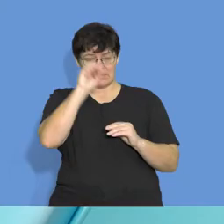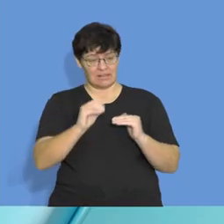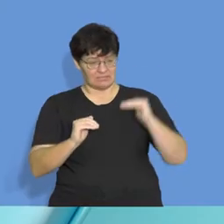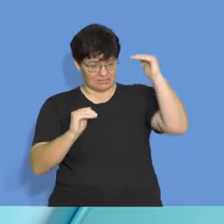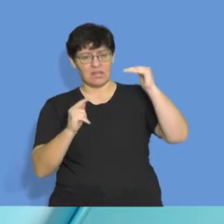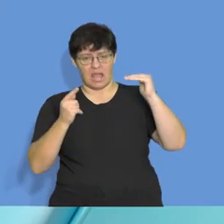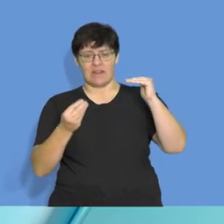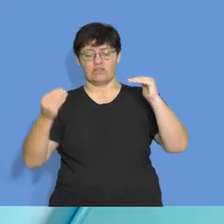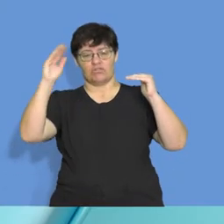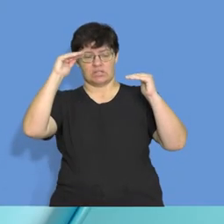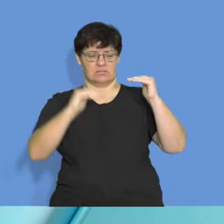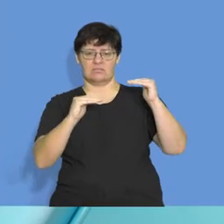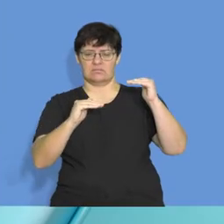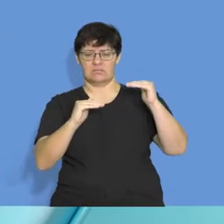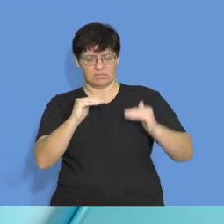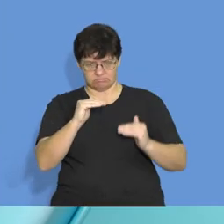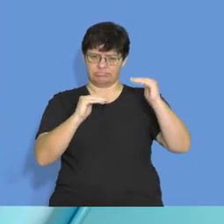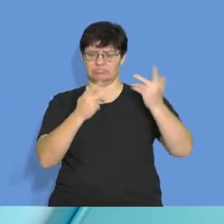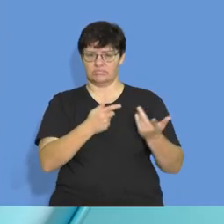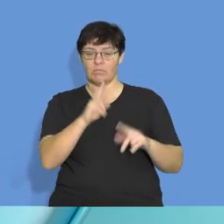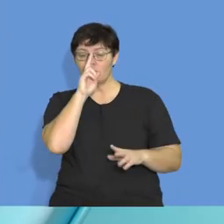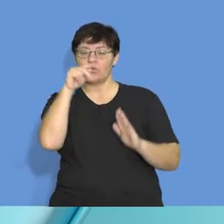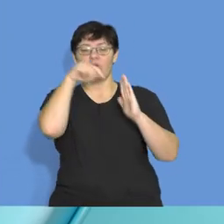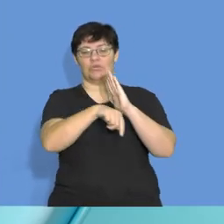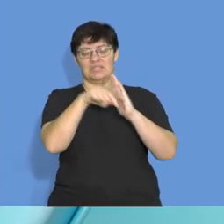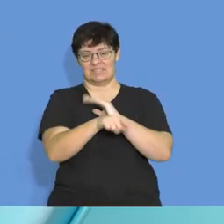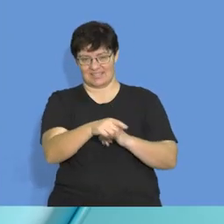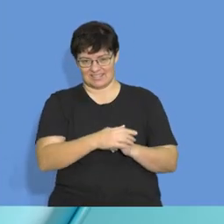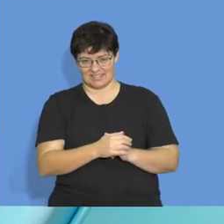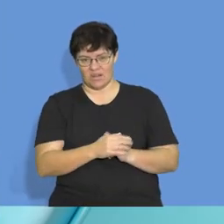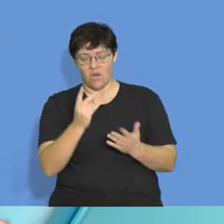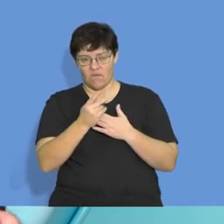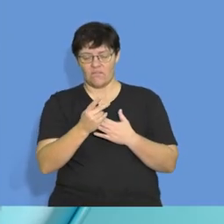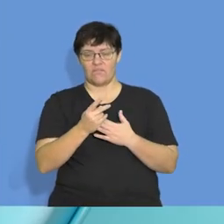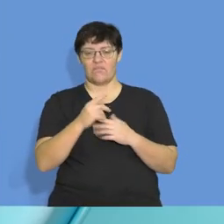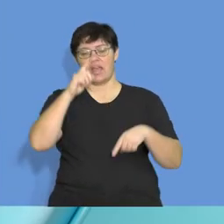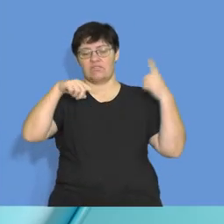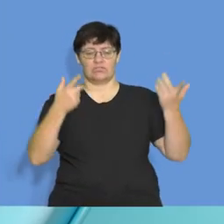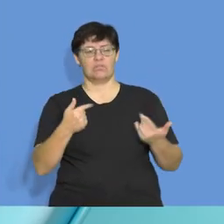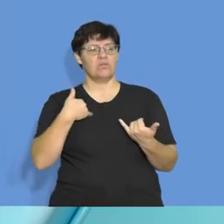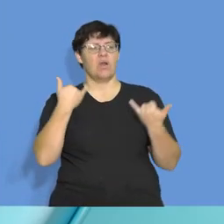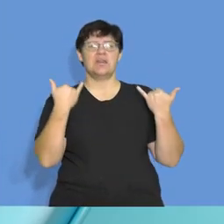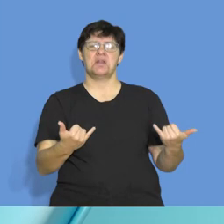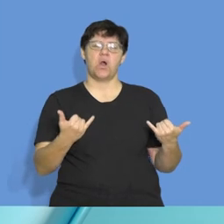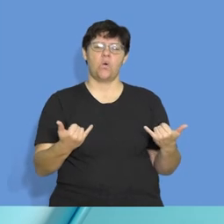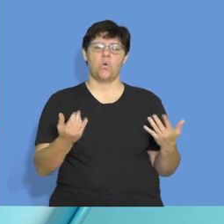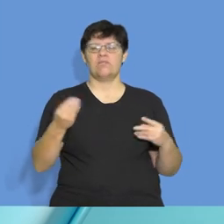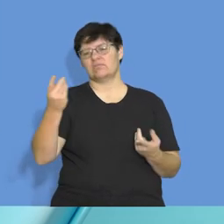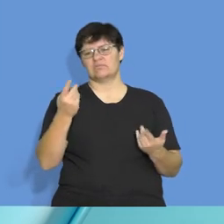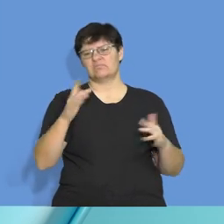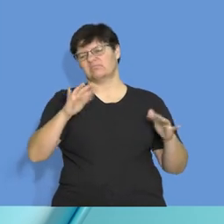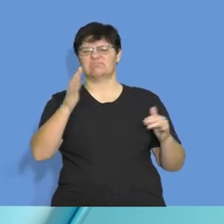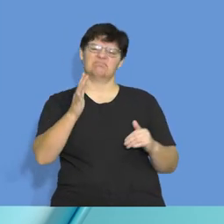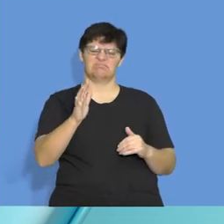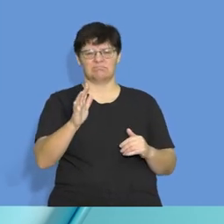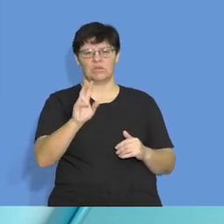right, is to look at the context of the inflation rate. Currently, your inflation rate is hovering at about